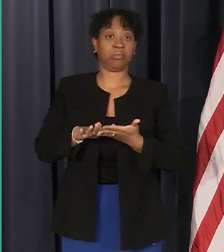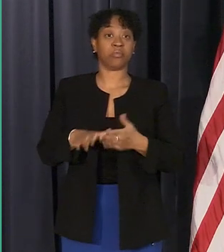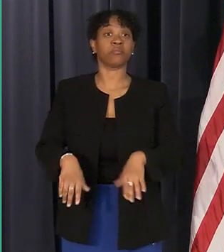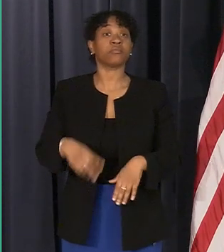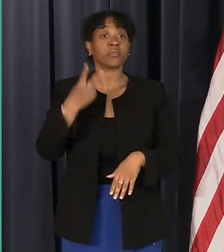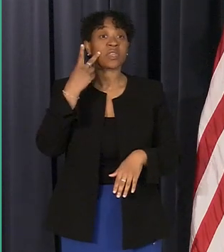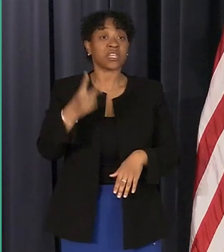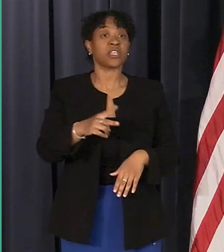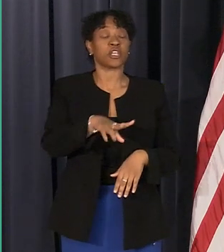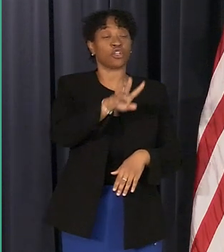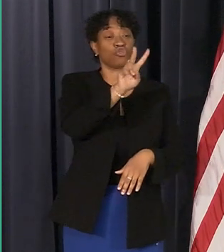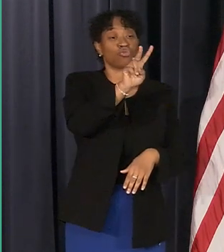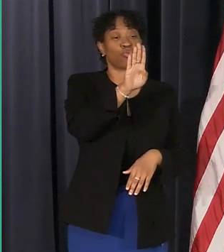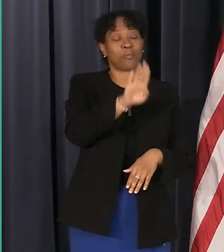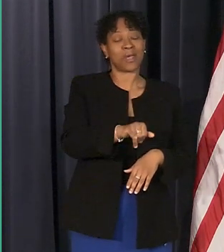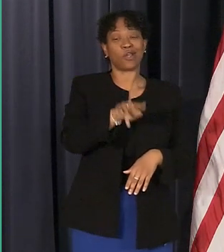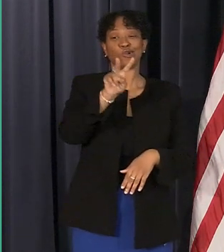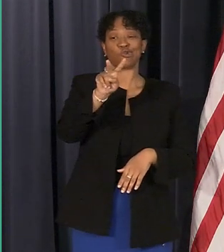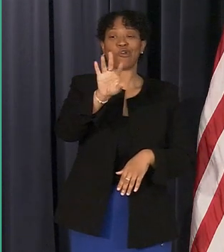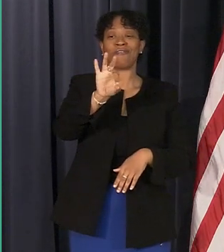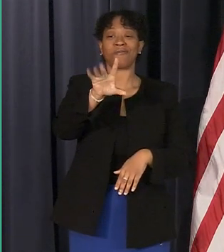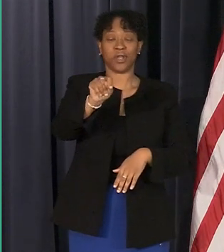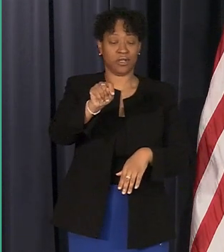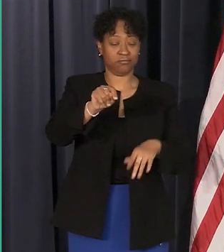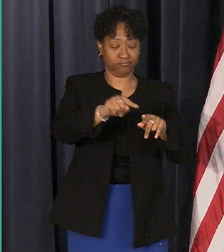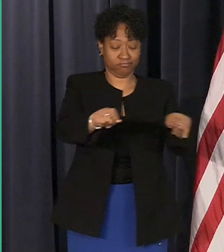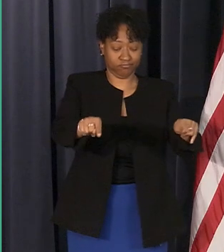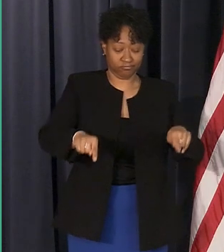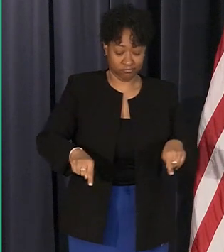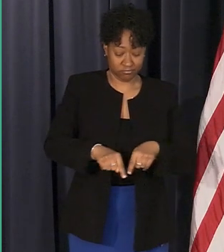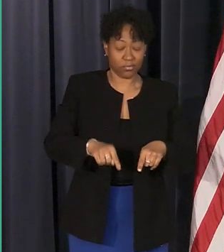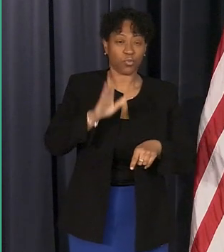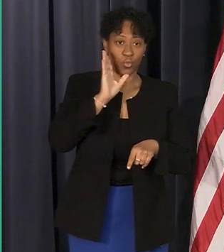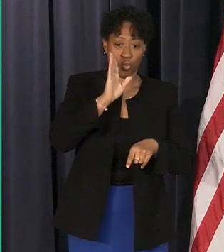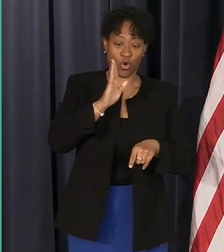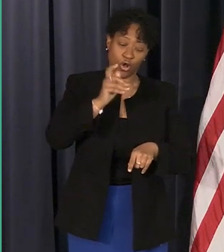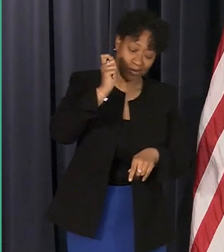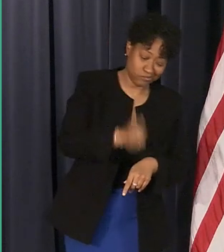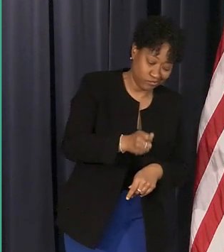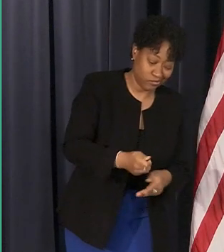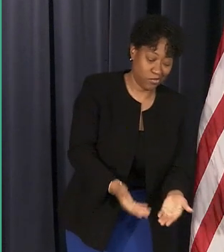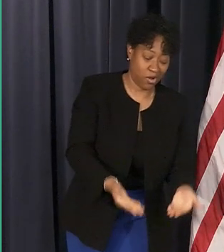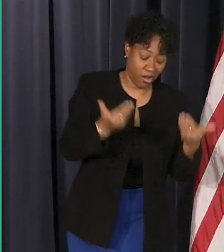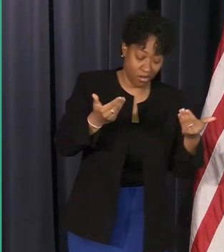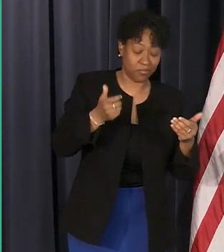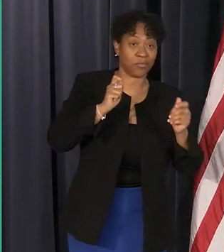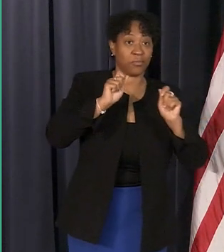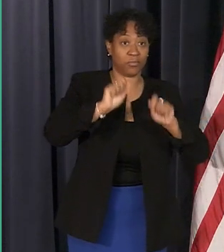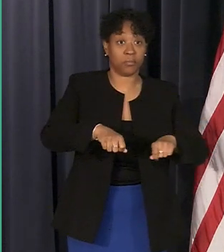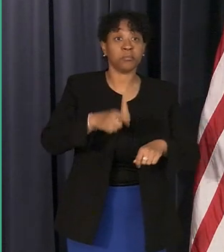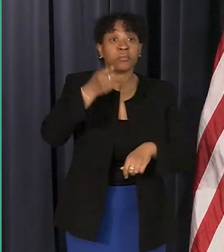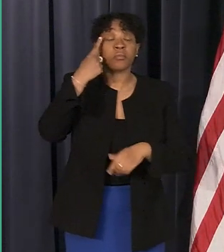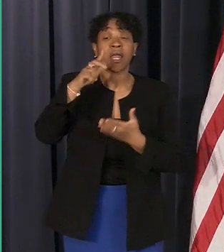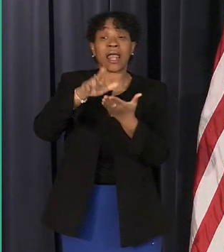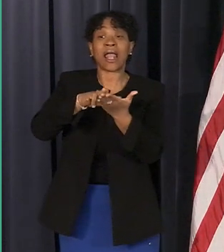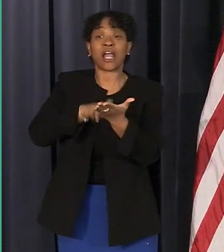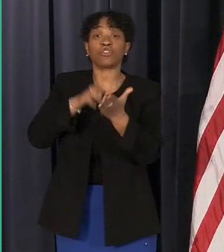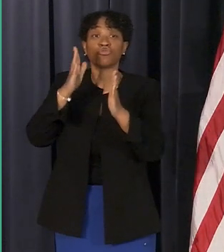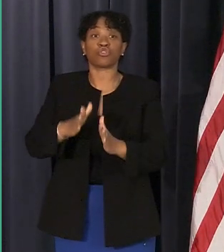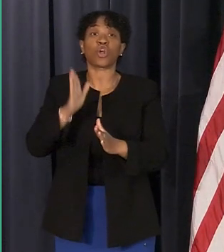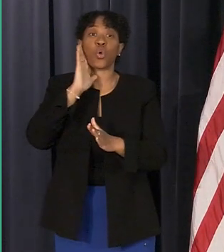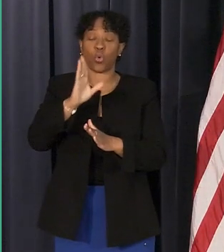by two foot area of your basement floor that has to be torn out the contractor will only restore